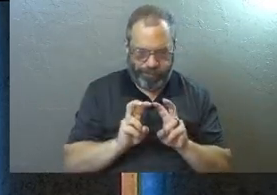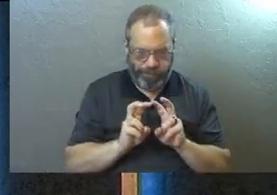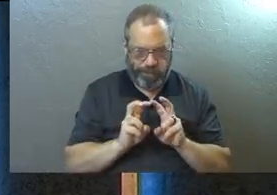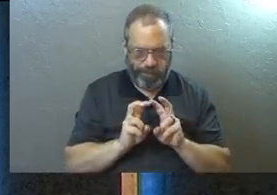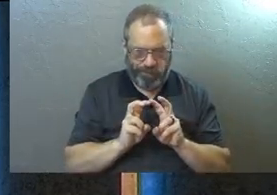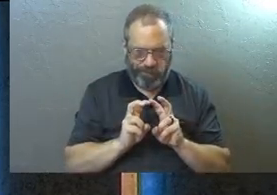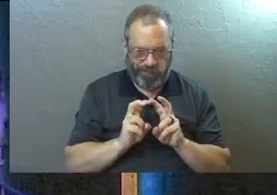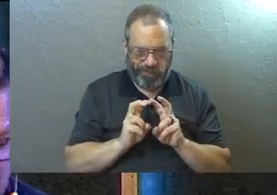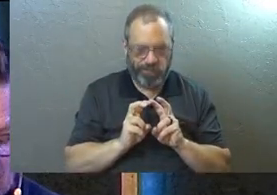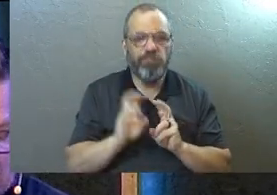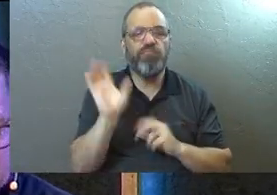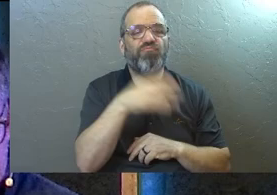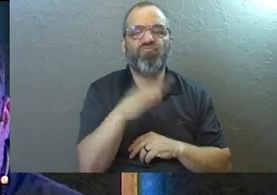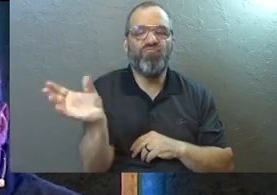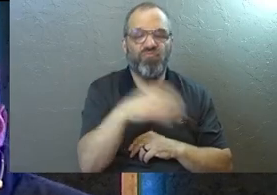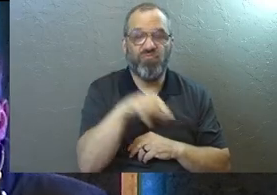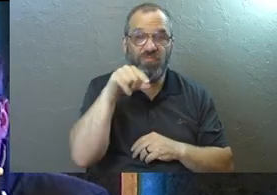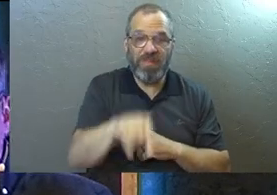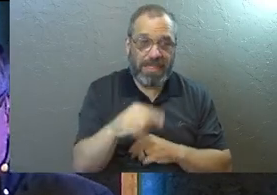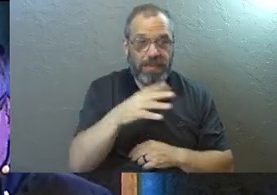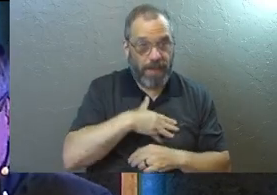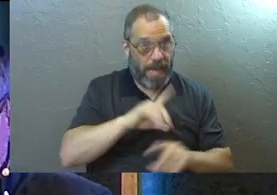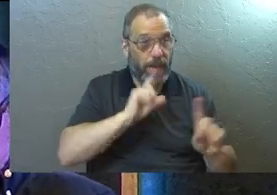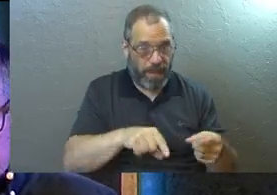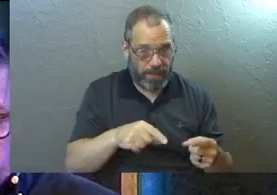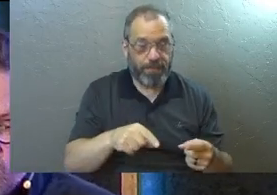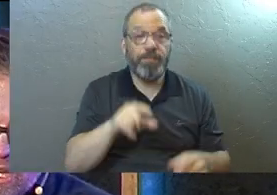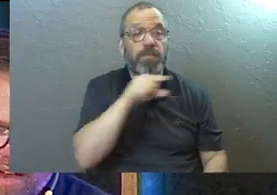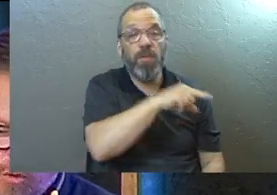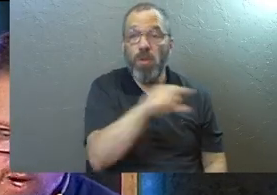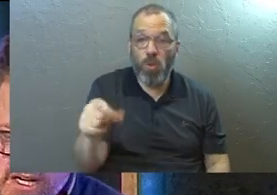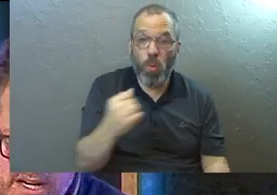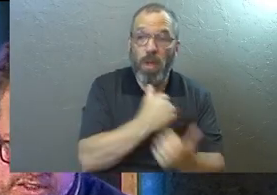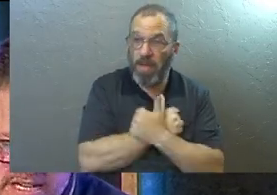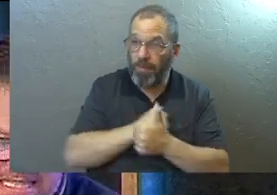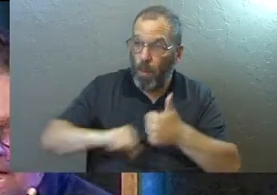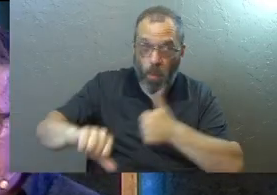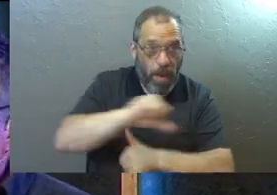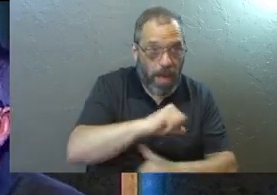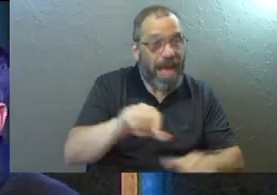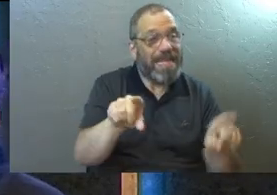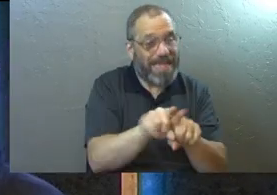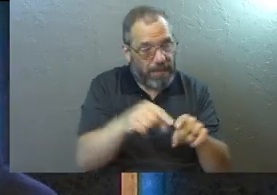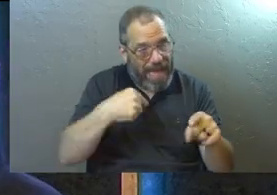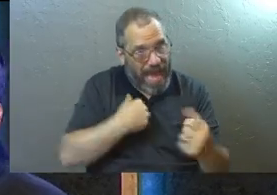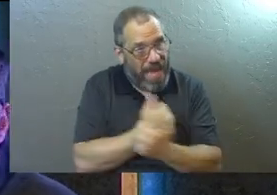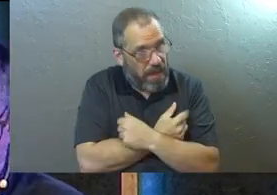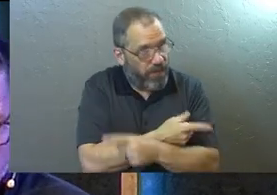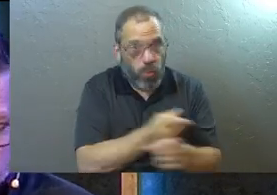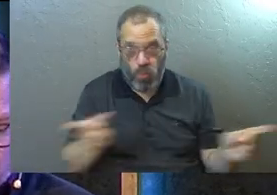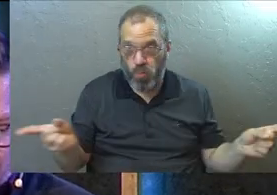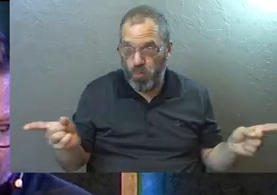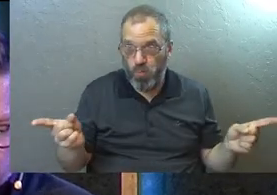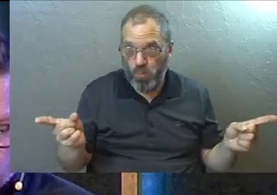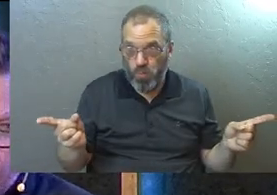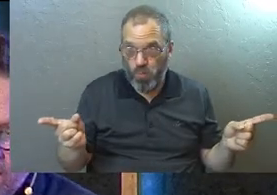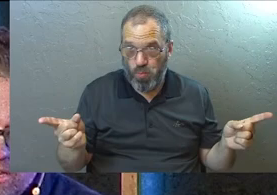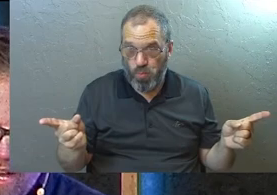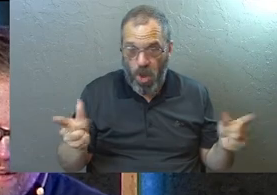sitting there. And he says this. He says, this is my commandment that you love one another as I have loved you.